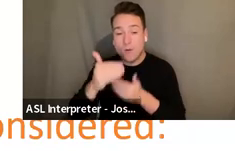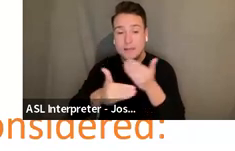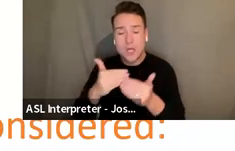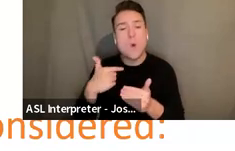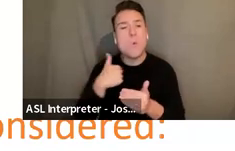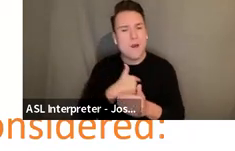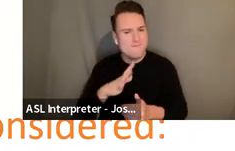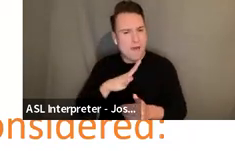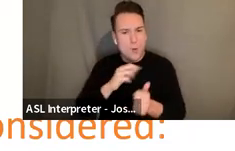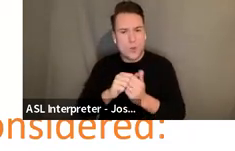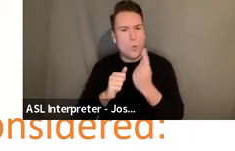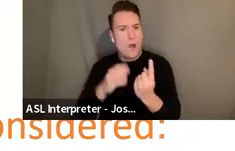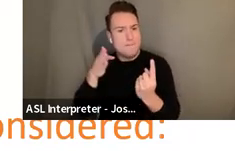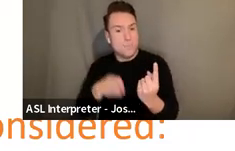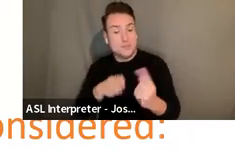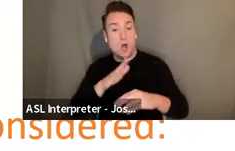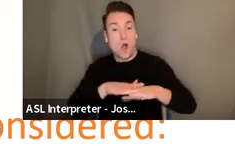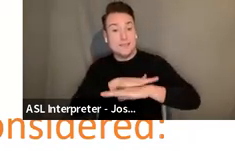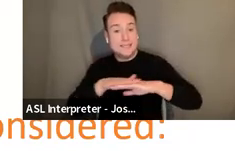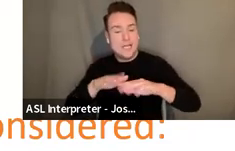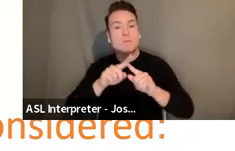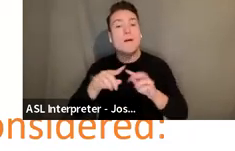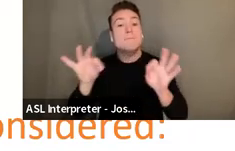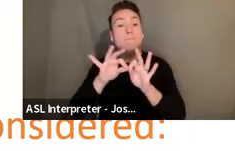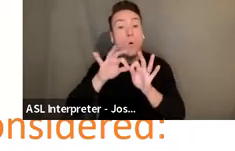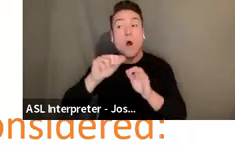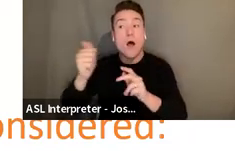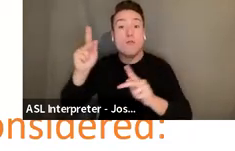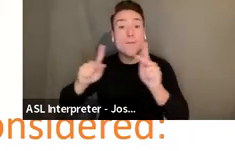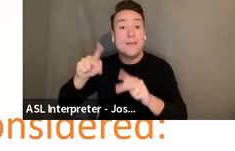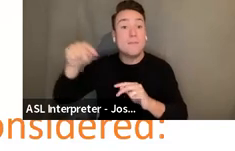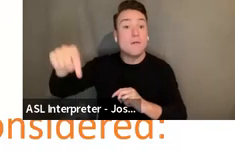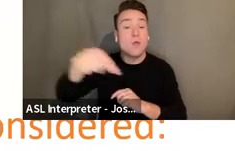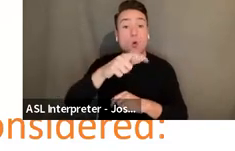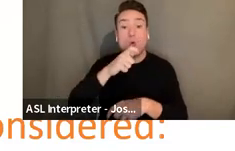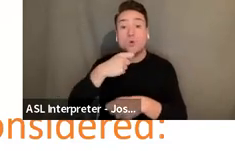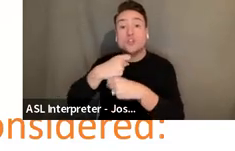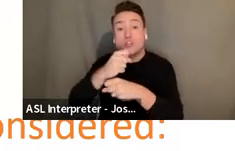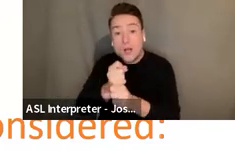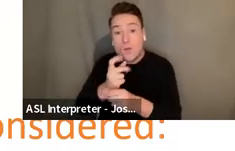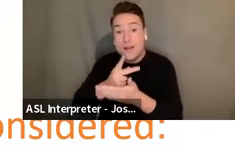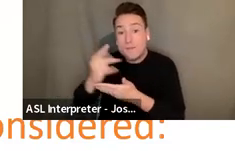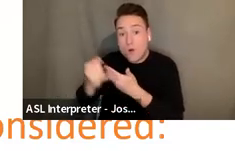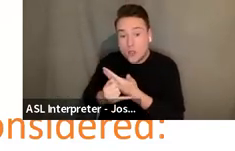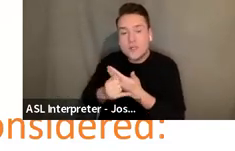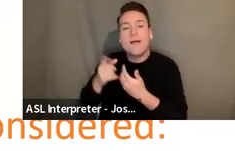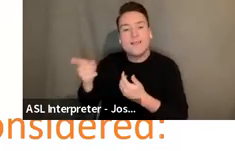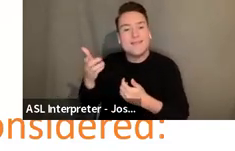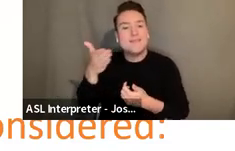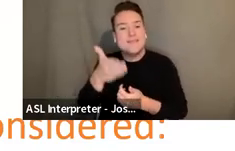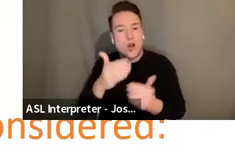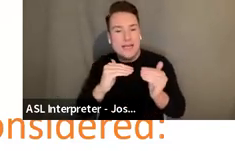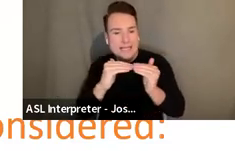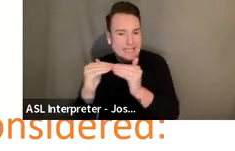single person being on stage as long as the other folks generating the actual project are co-equal